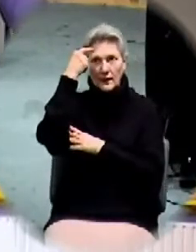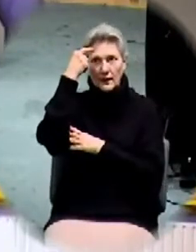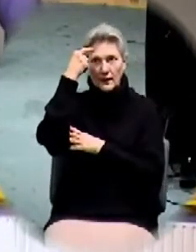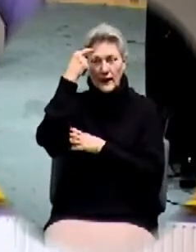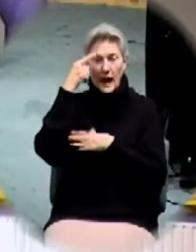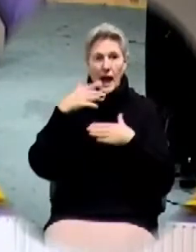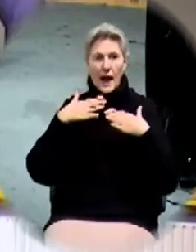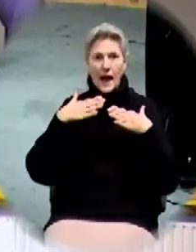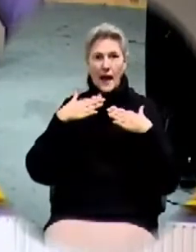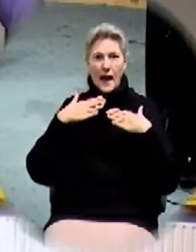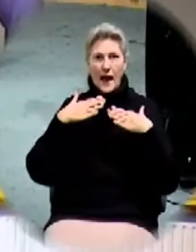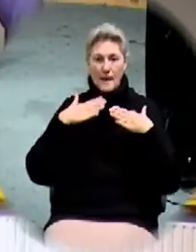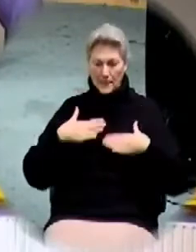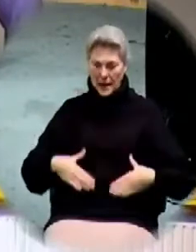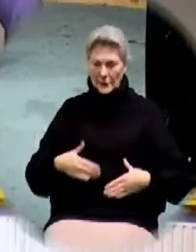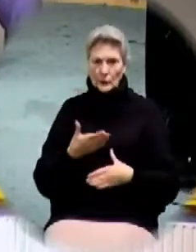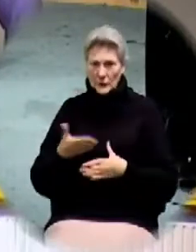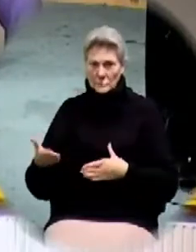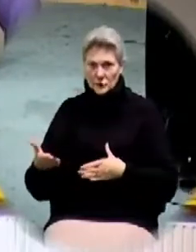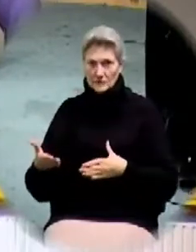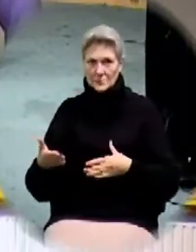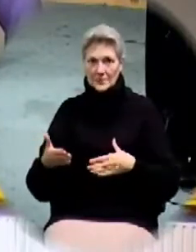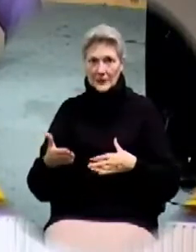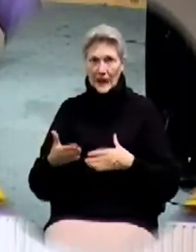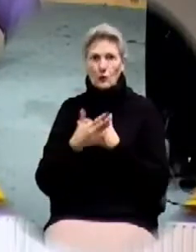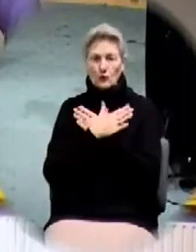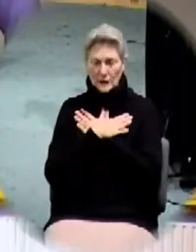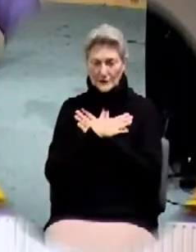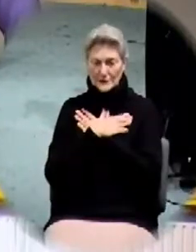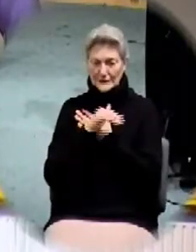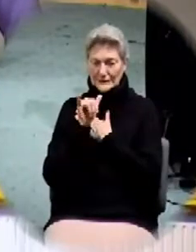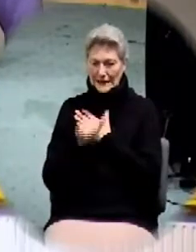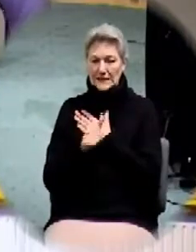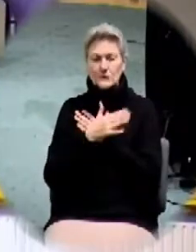body at rest stays at rest.